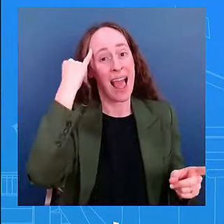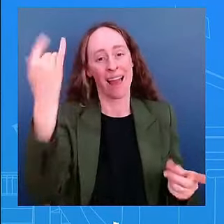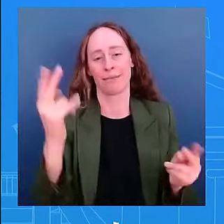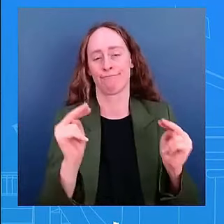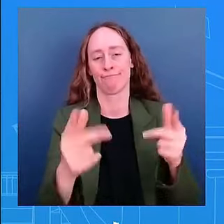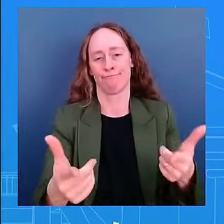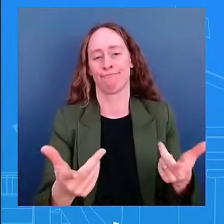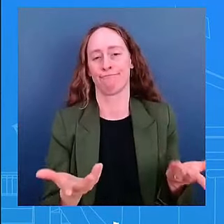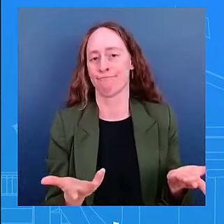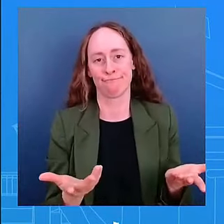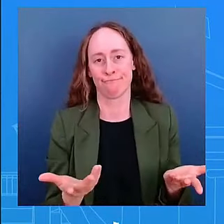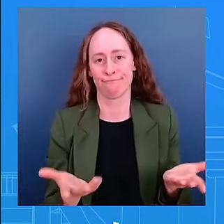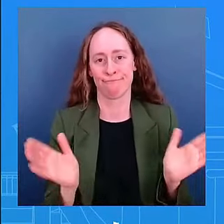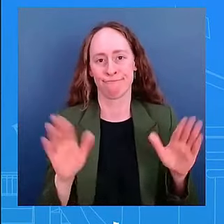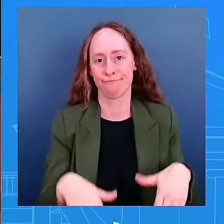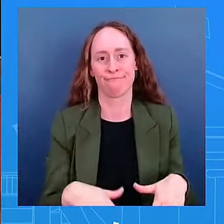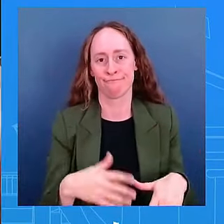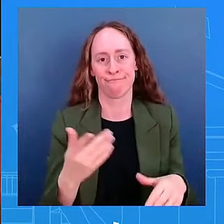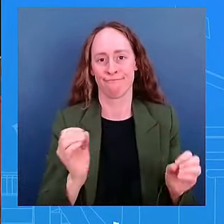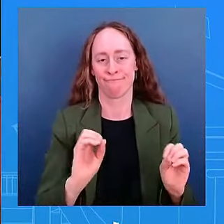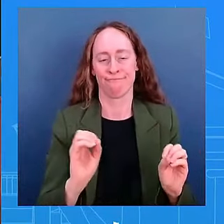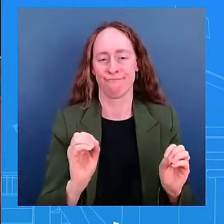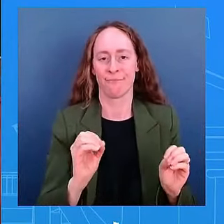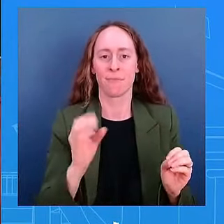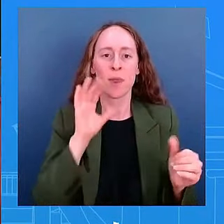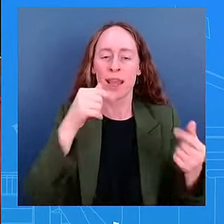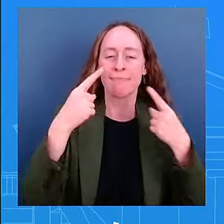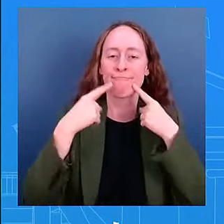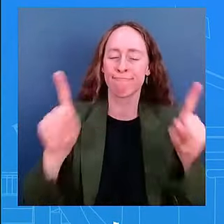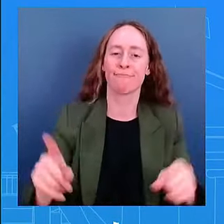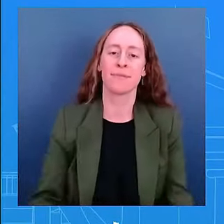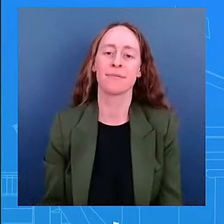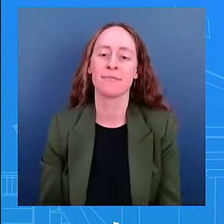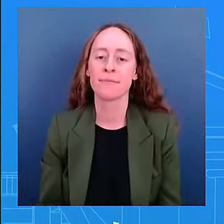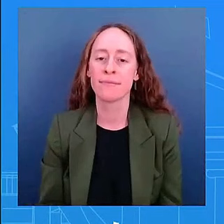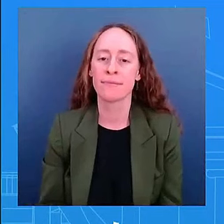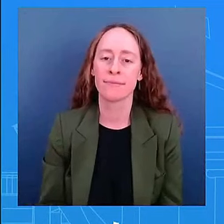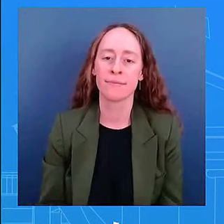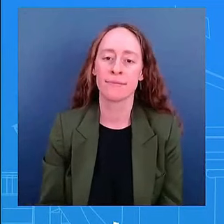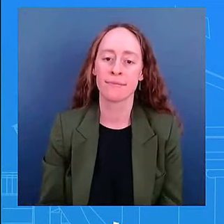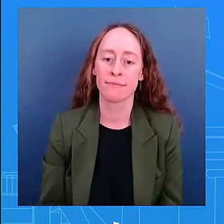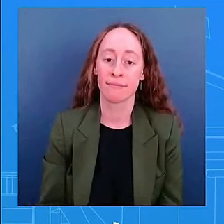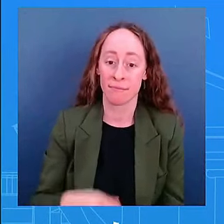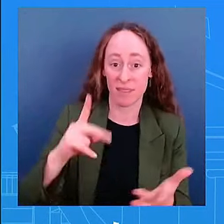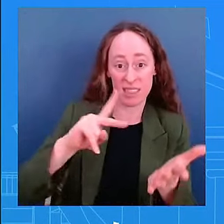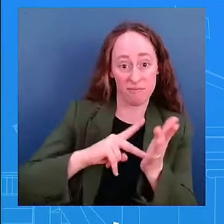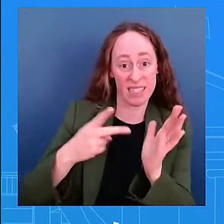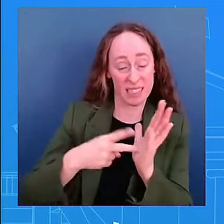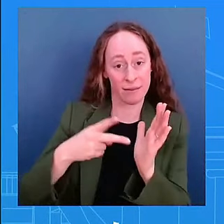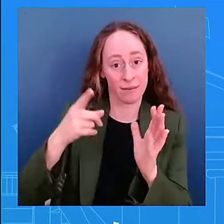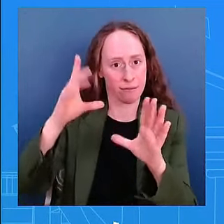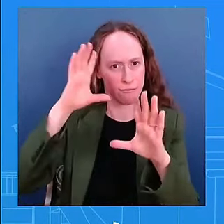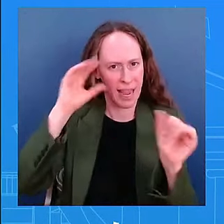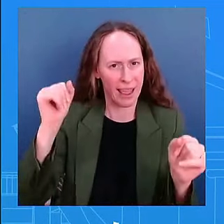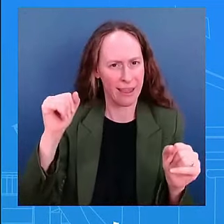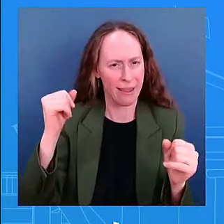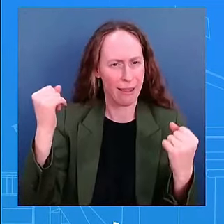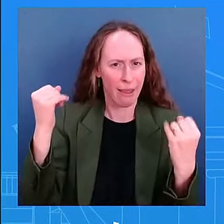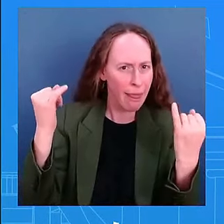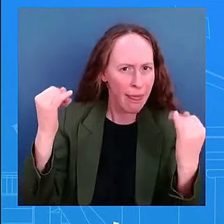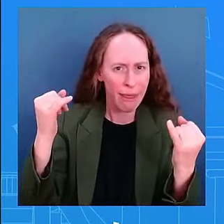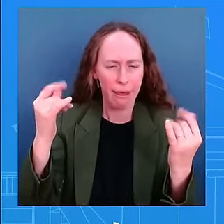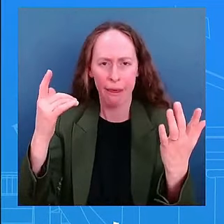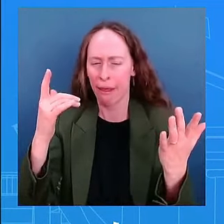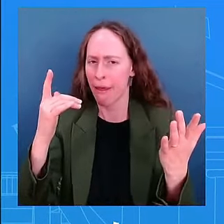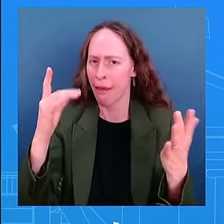he was at lbj library so he misspoke i don't think he misspoke i think he he cleared he cleared what he meant specifically